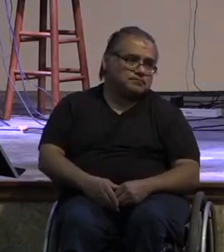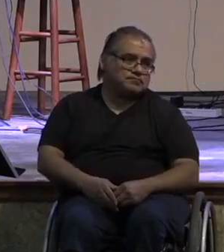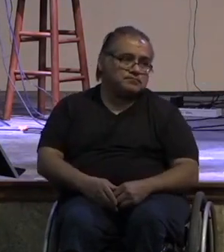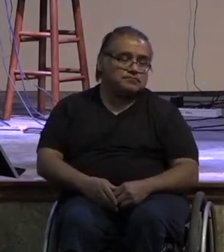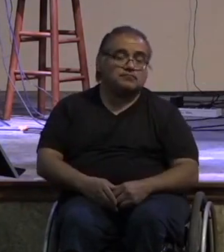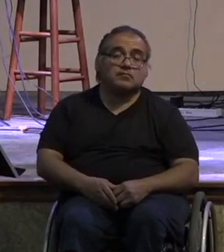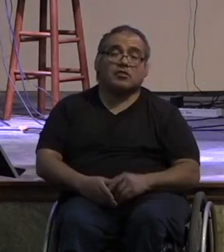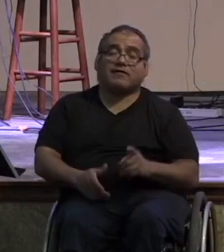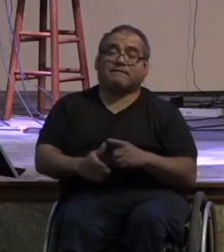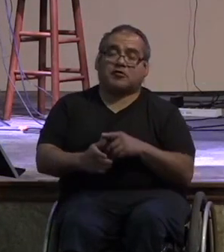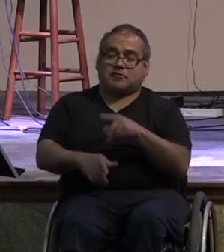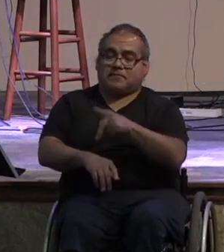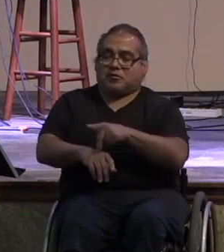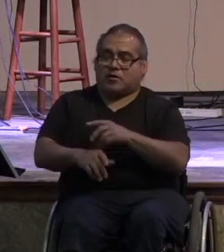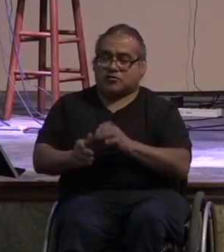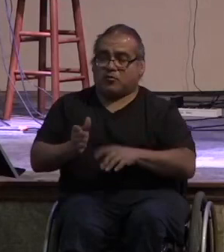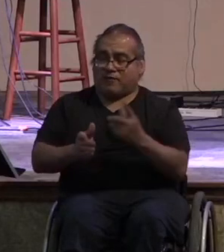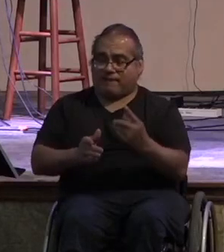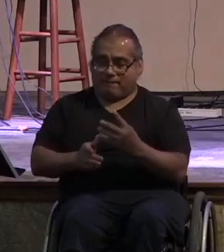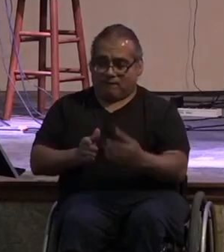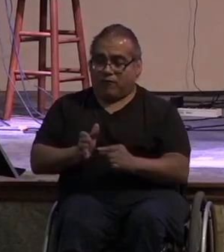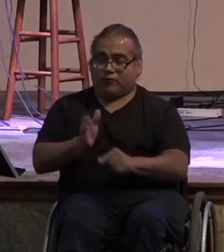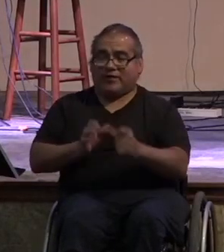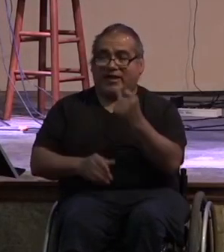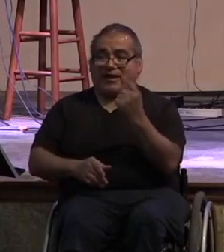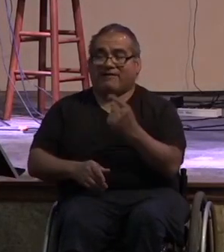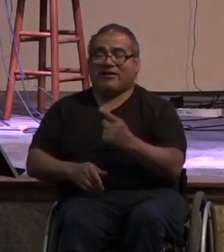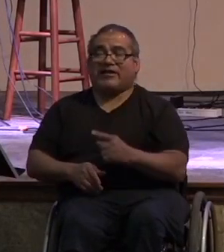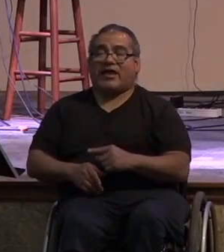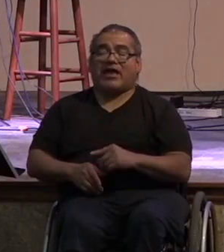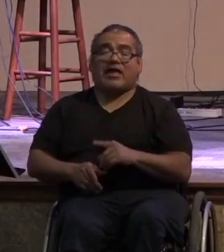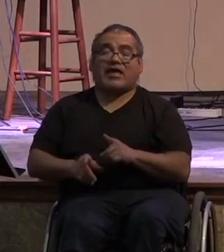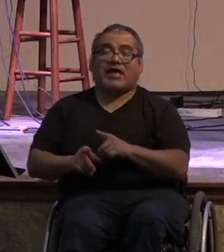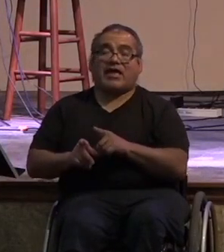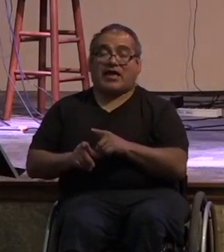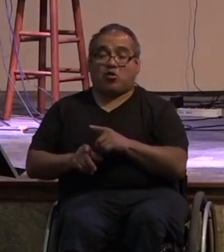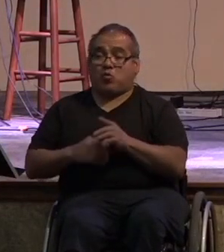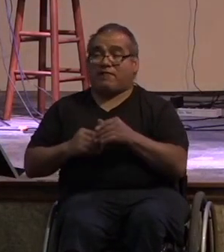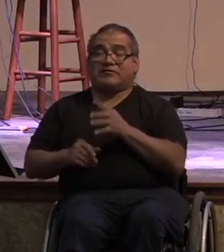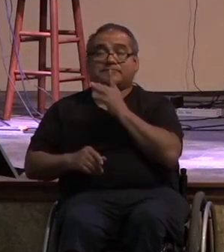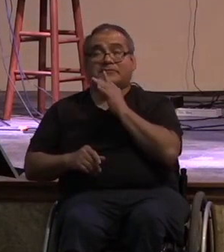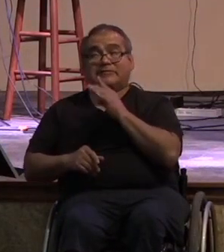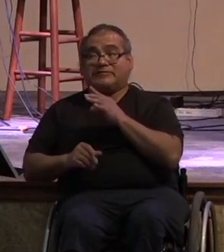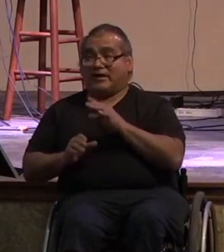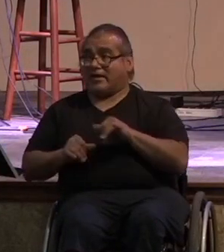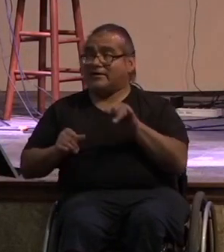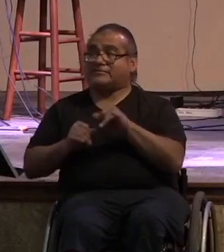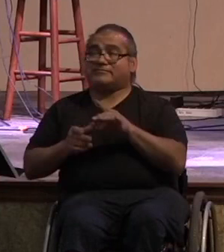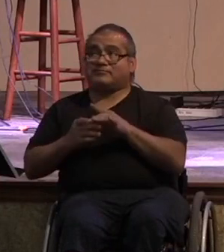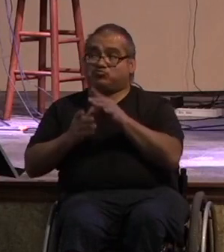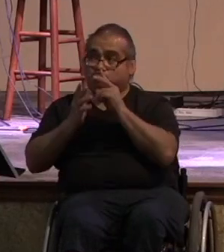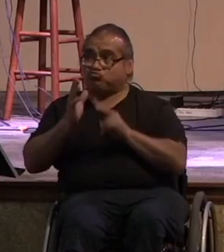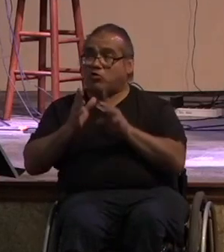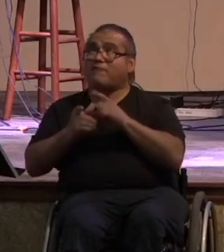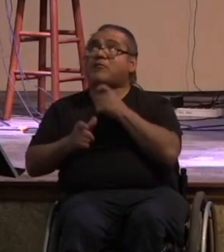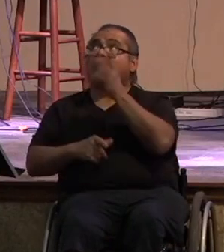first peter 4 11 says whoever speaks as one who speaks oracles of god whoever serves as one who serves